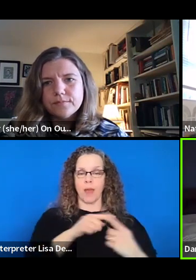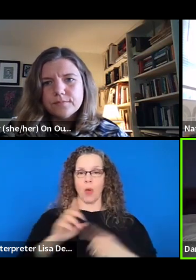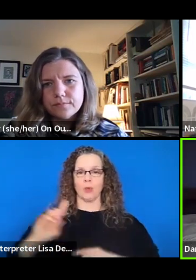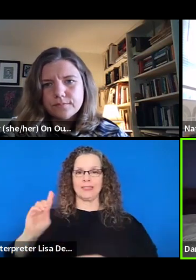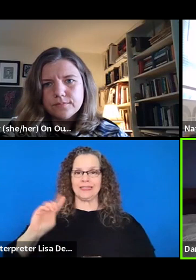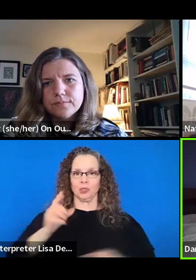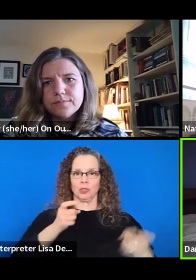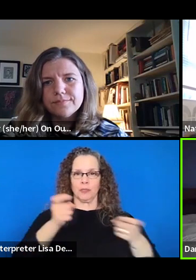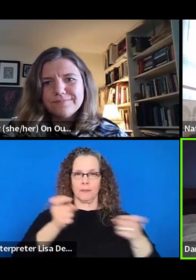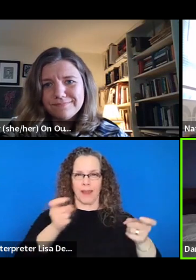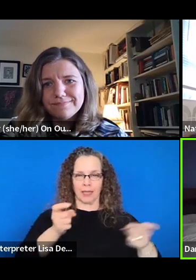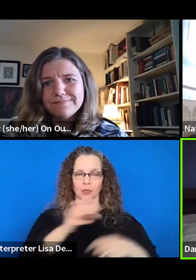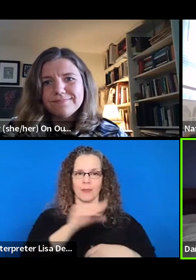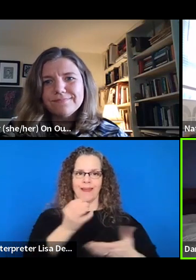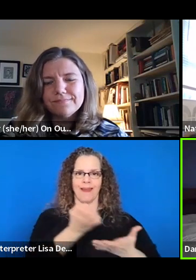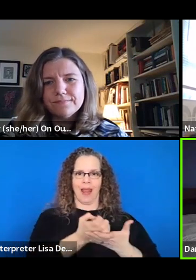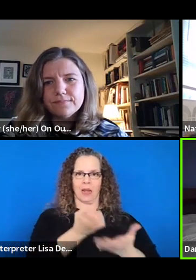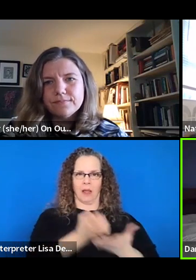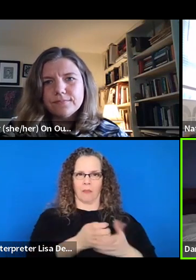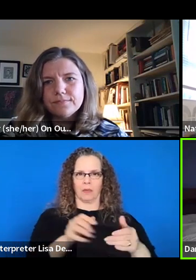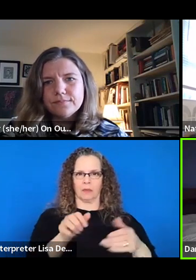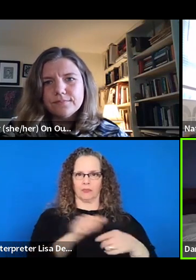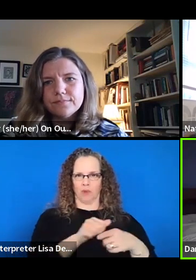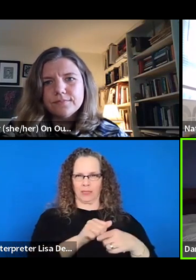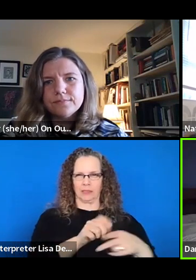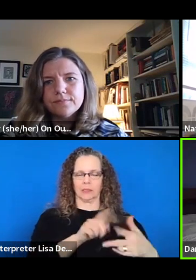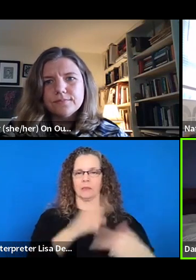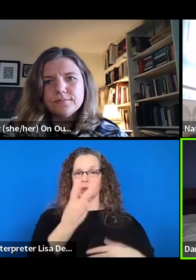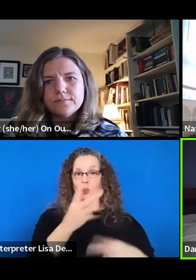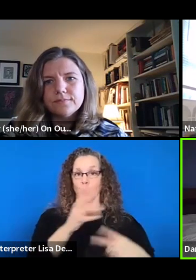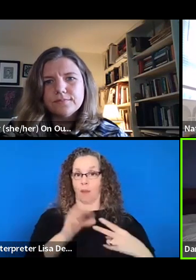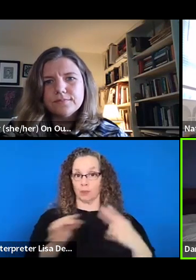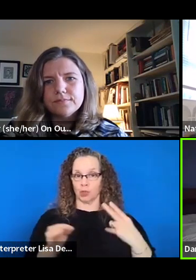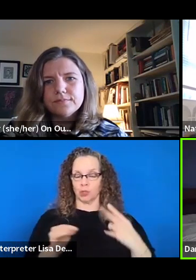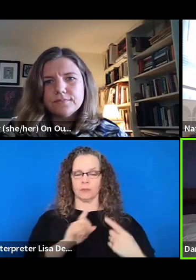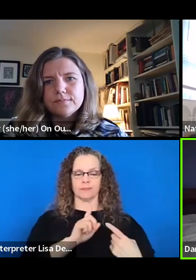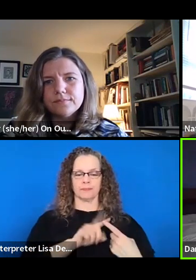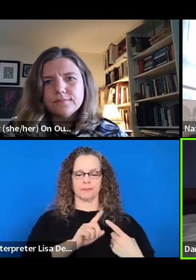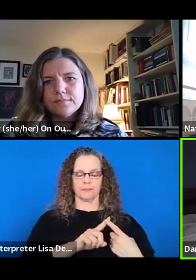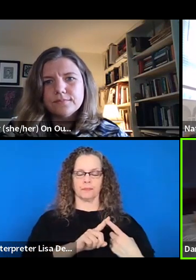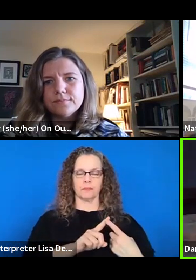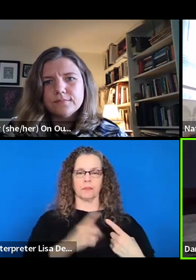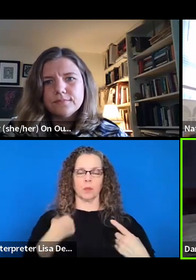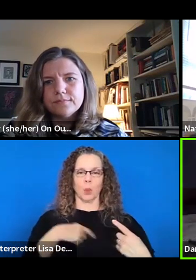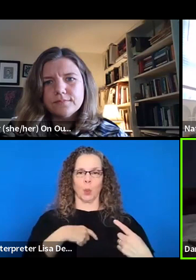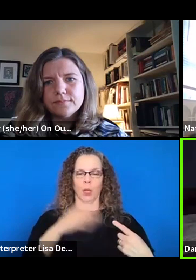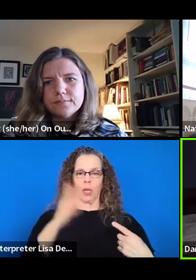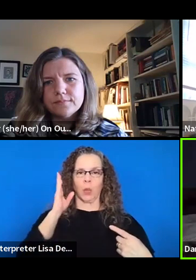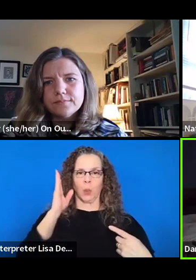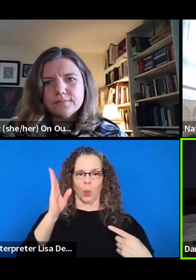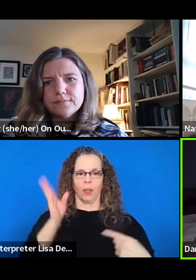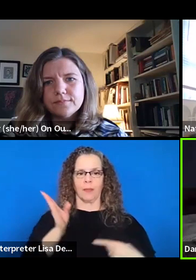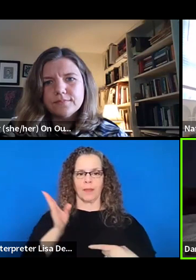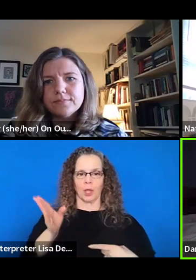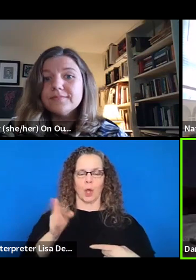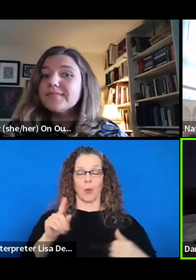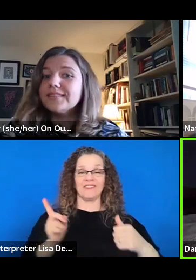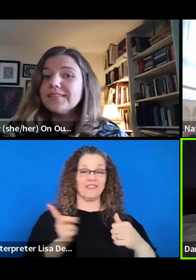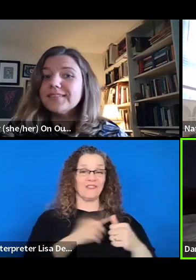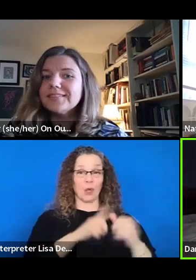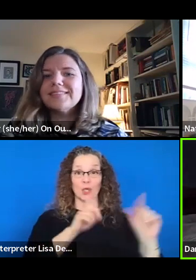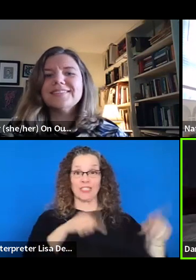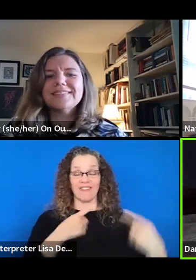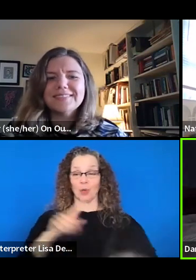economy practices, there's two options for you. Um, first is that we are actually going to be at our first ever TCG this